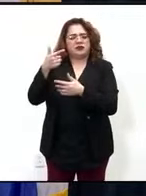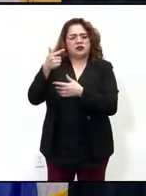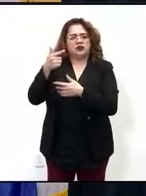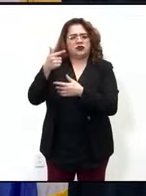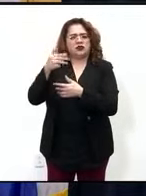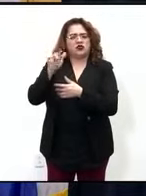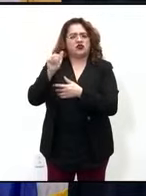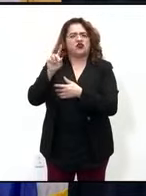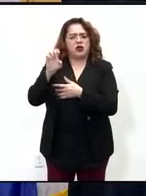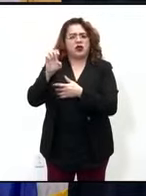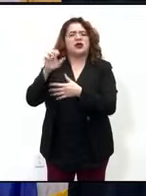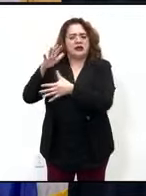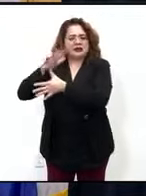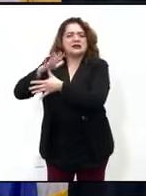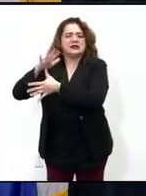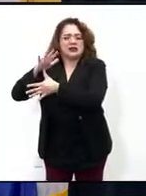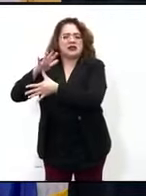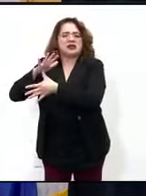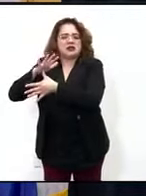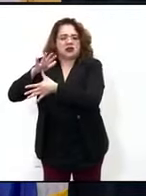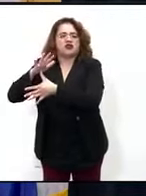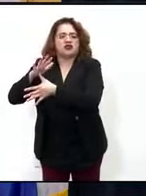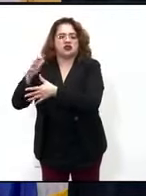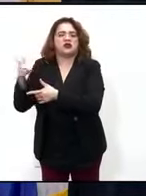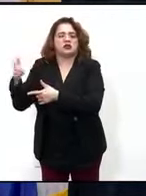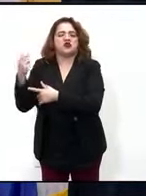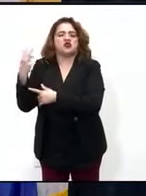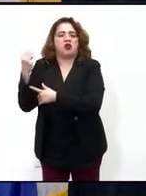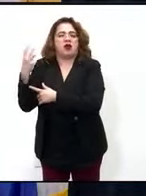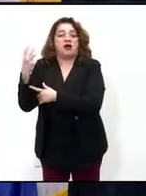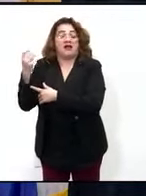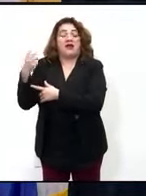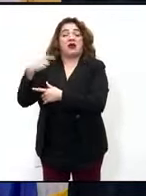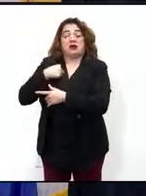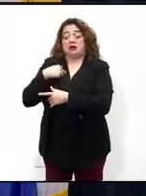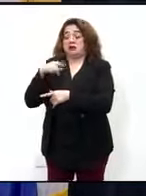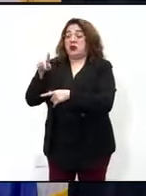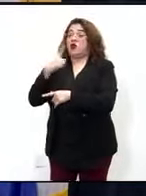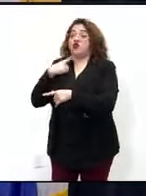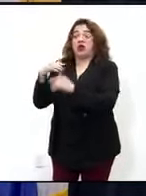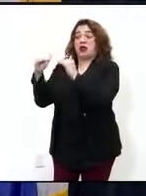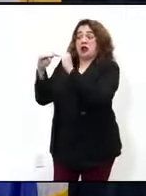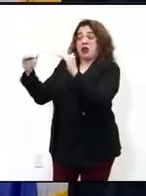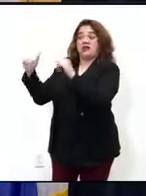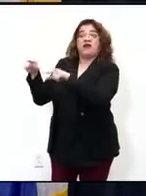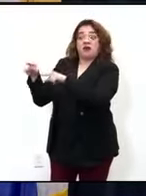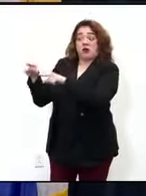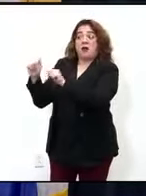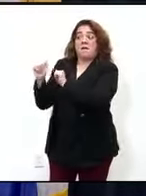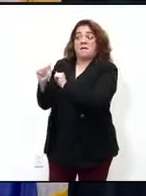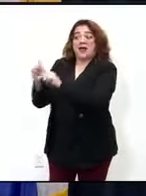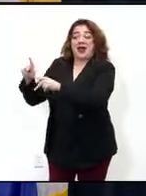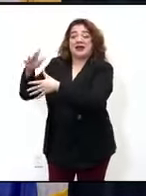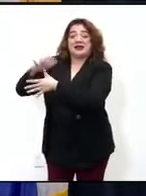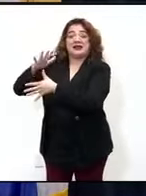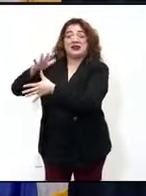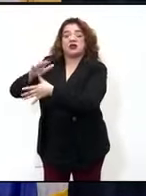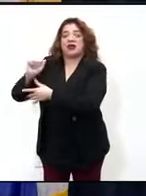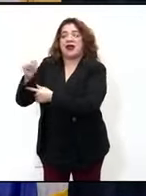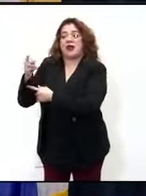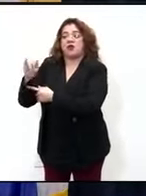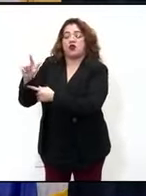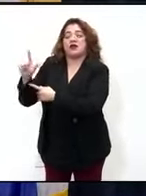since they were juniors last year are scheduled assuming that we meet the red tier to return to return campuses on April